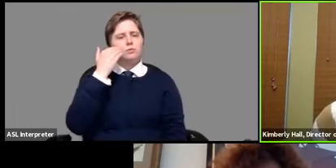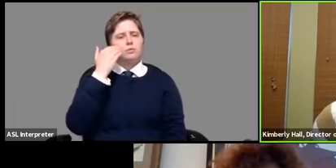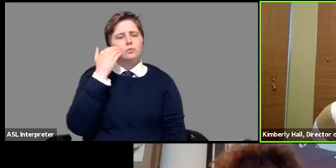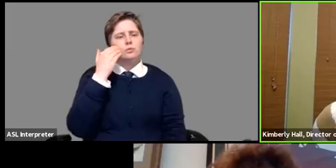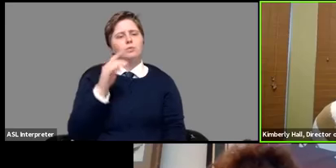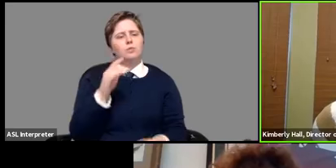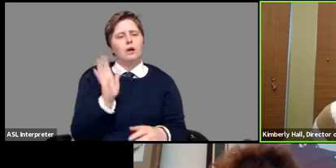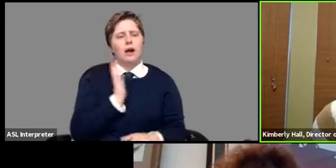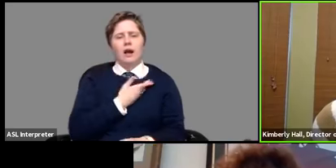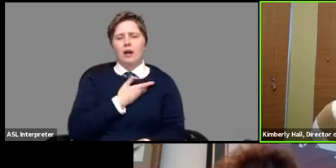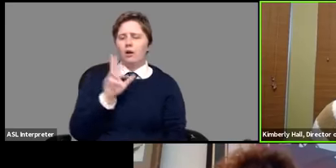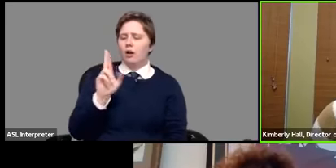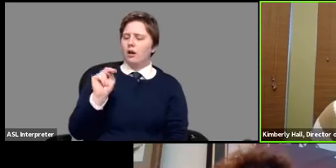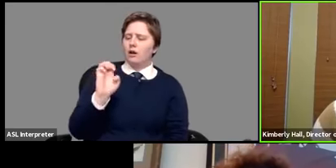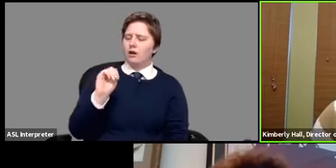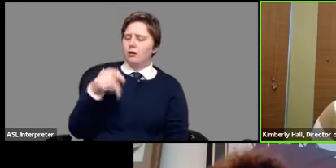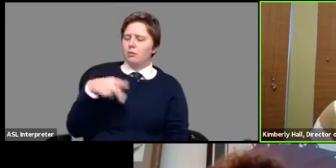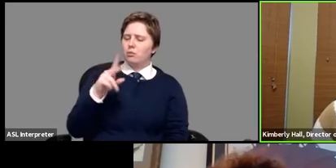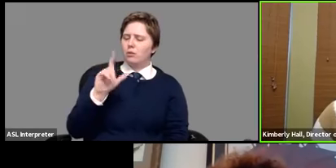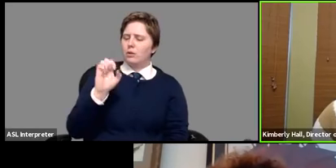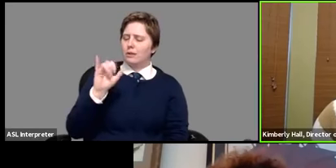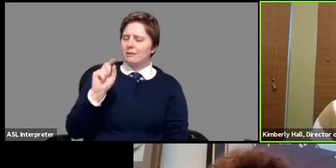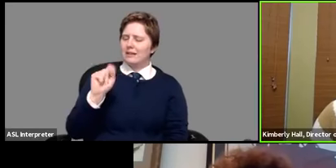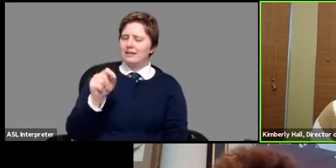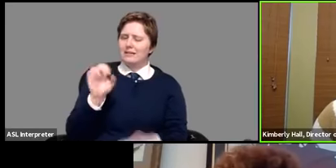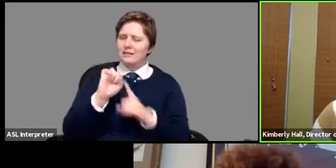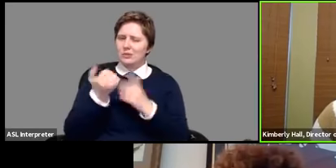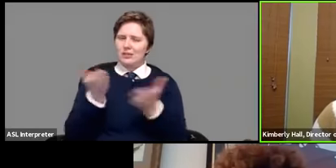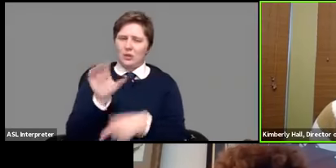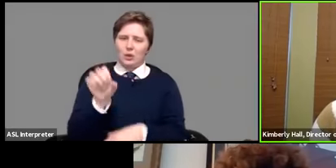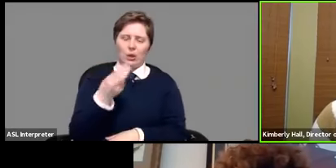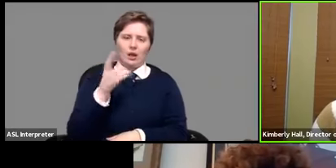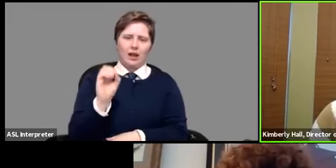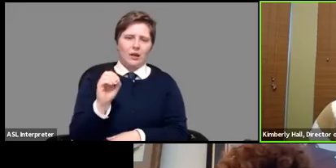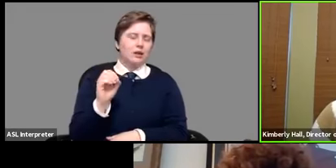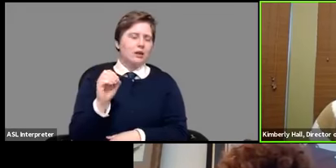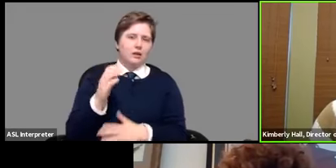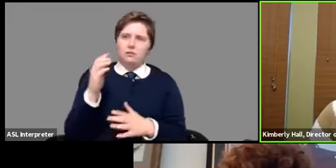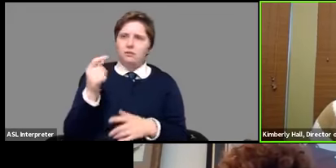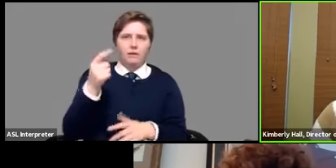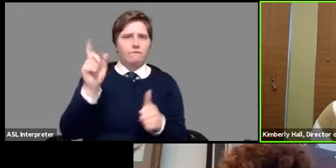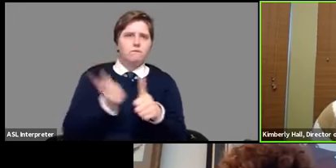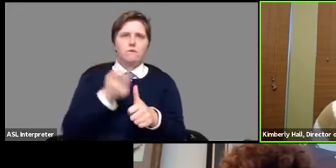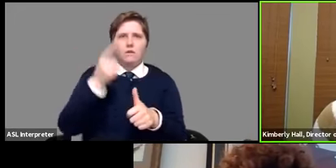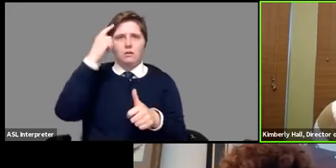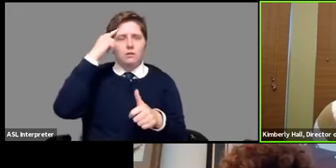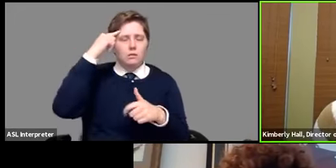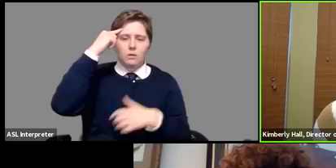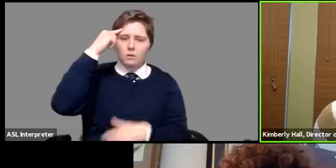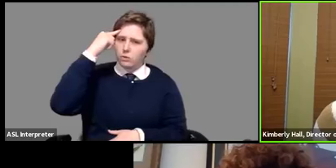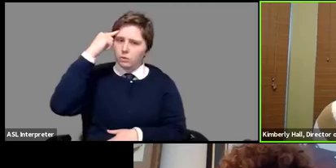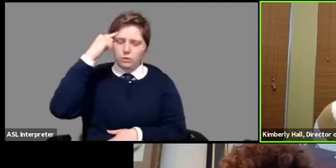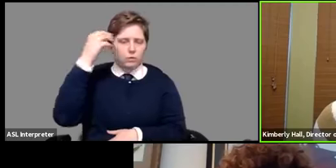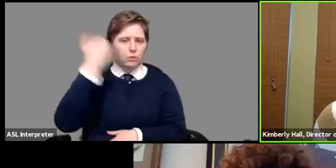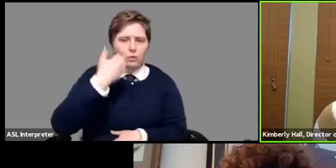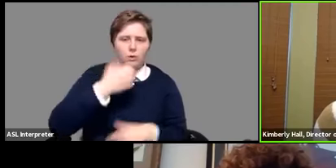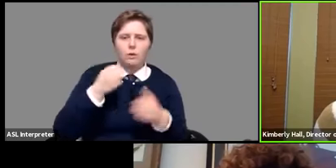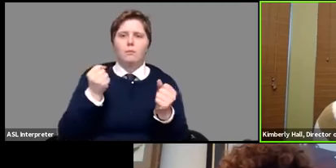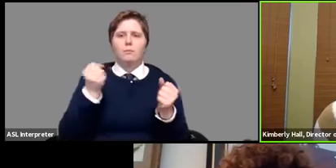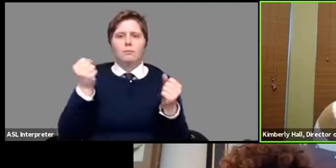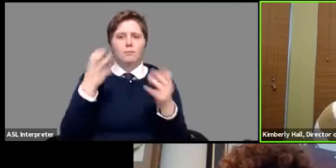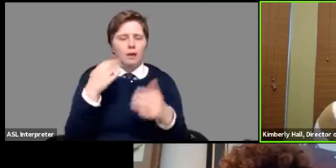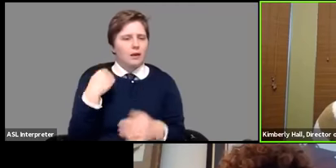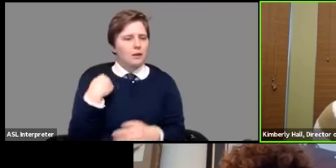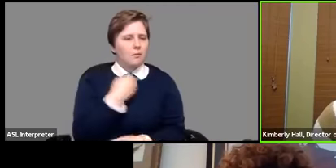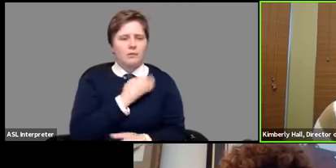our unemployment situation in ohio is very much top of mind with all of all of the members of our community